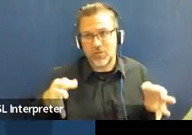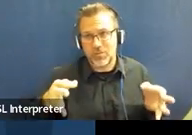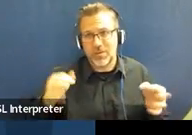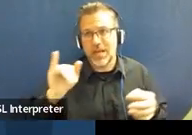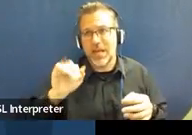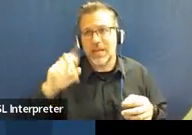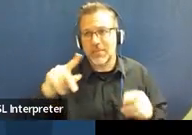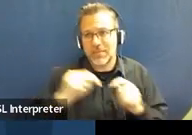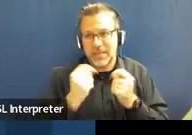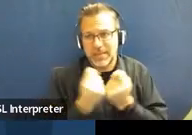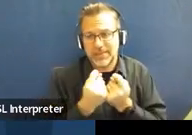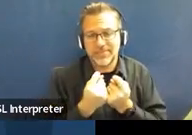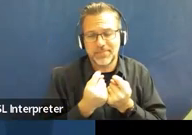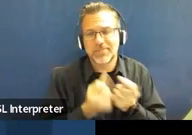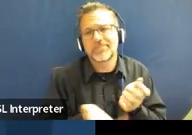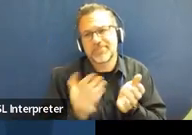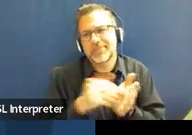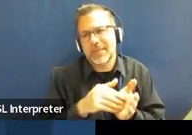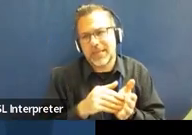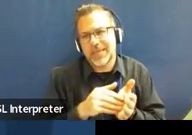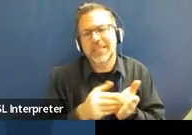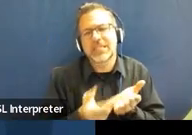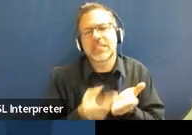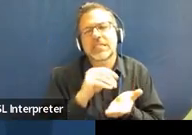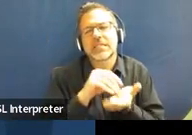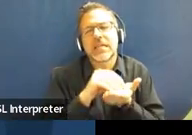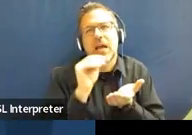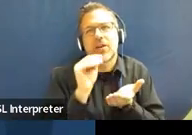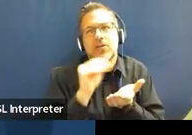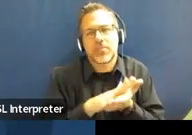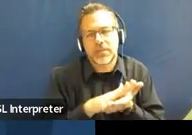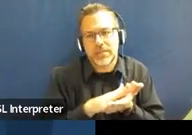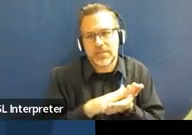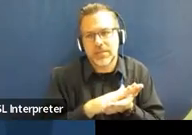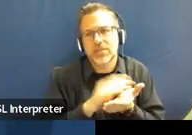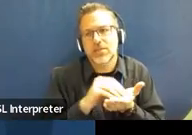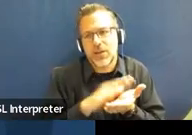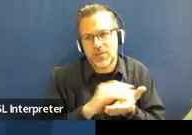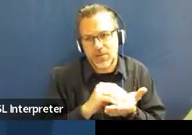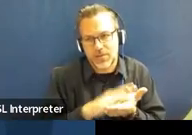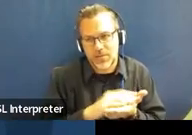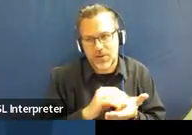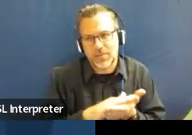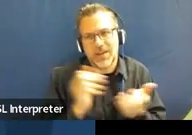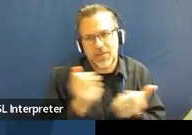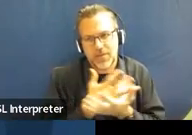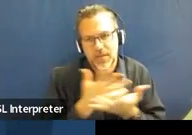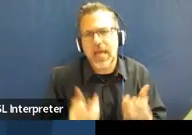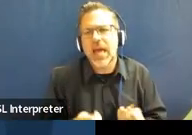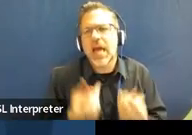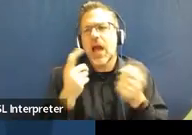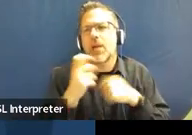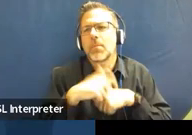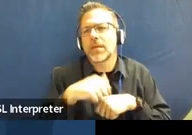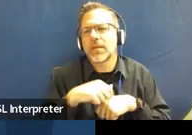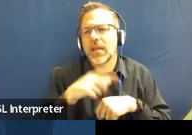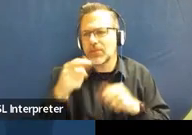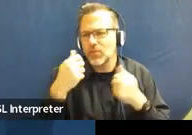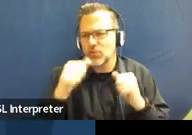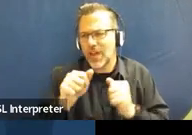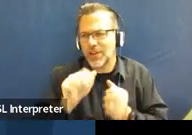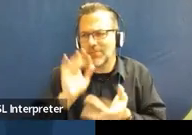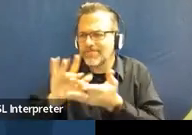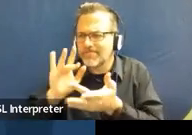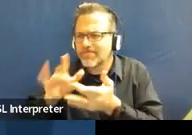team. But again, I would document, document, document, document the number of times you've reached out to the parent, document